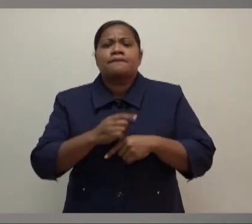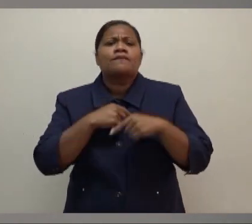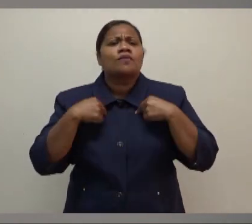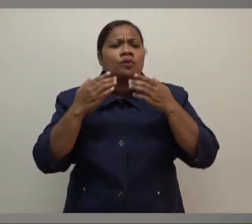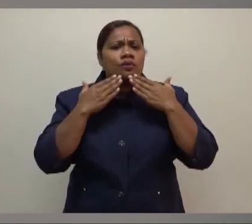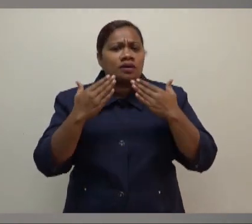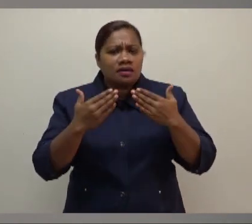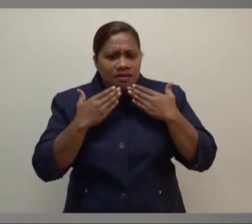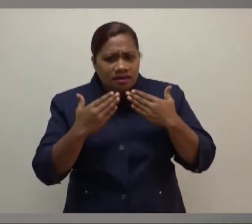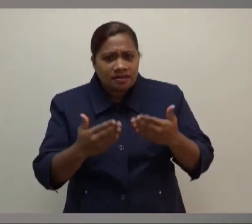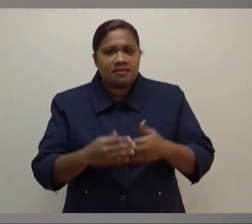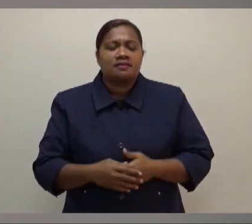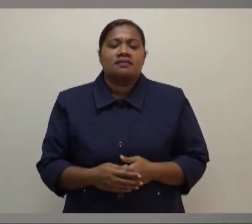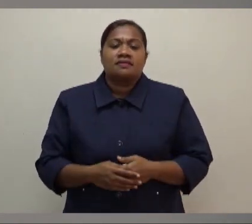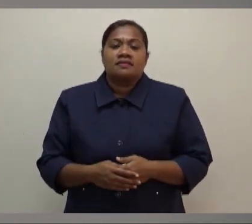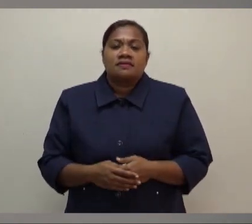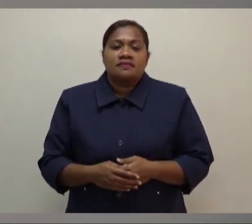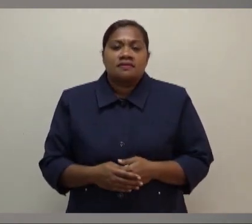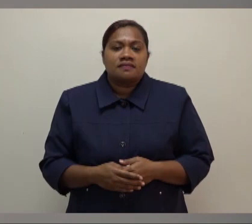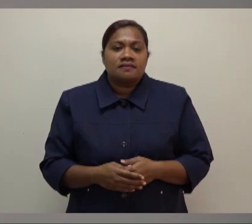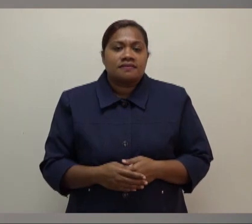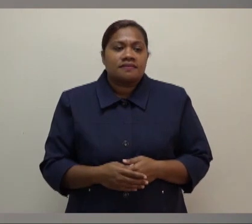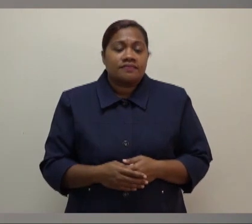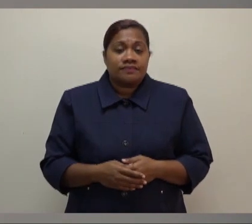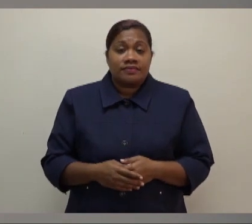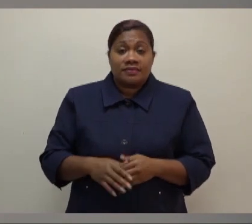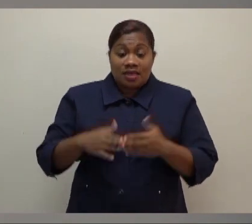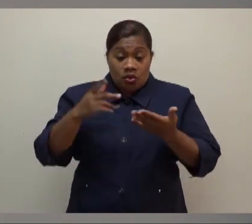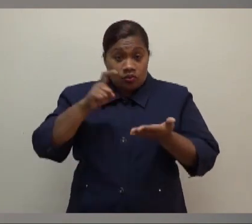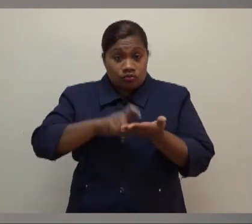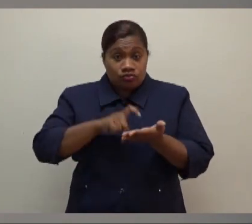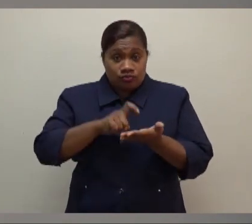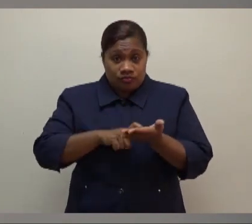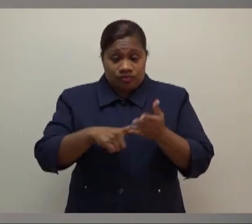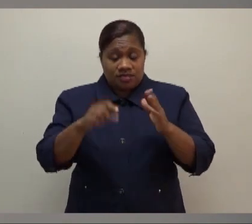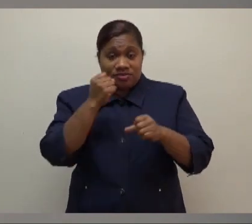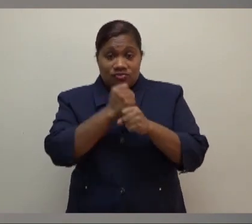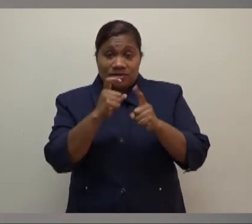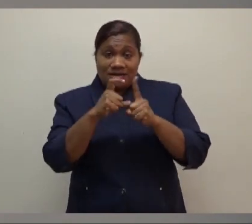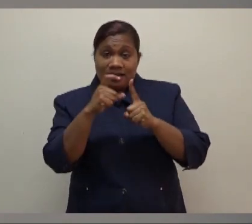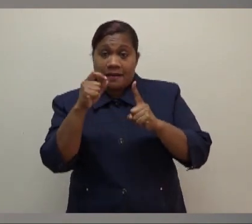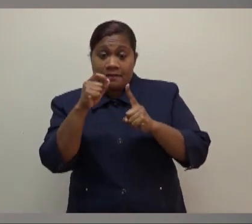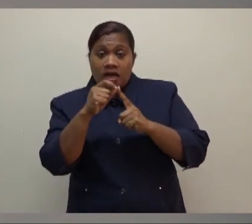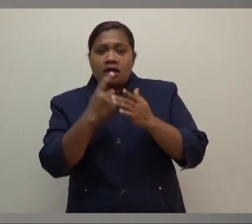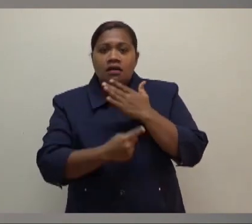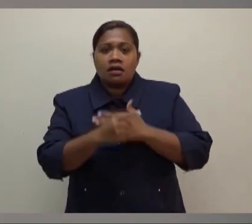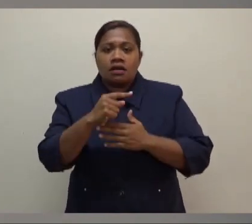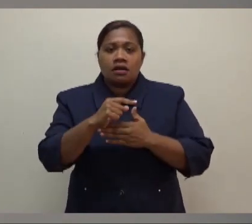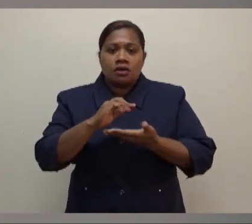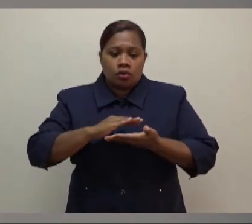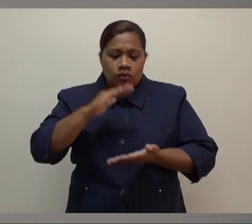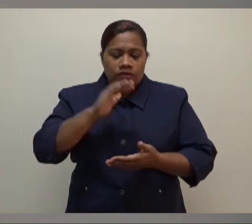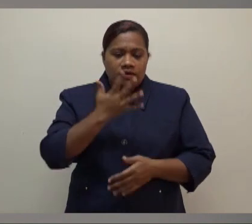calmer seas now lie ahead. Debt to GDP ratio rose from 53.3% in